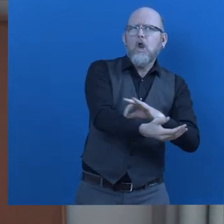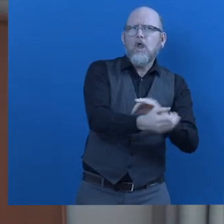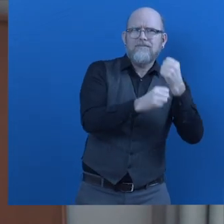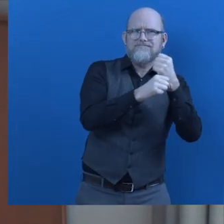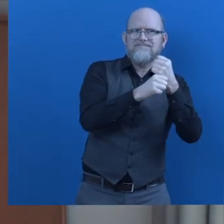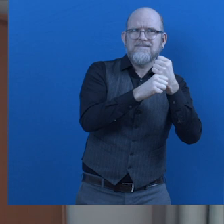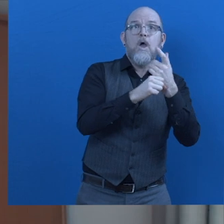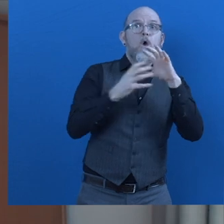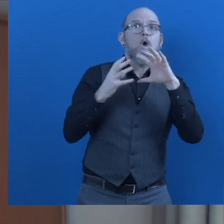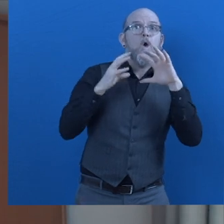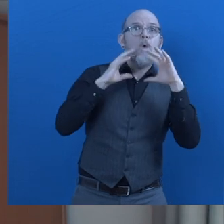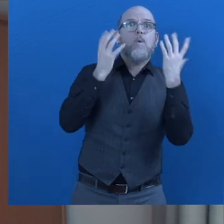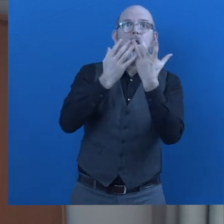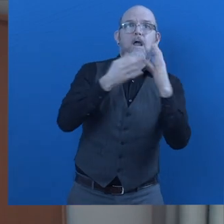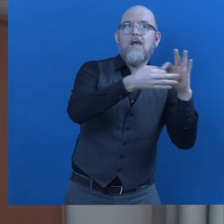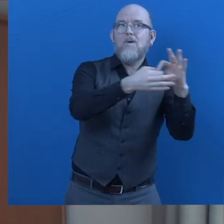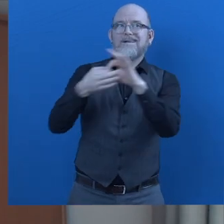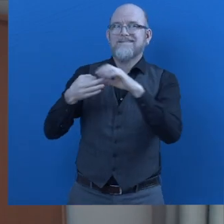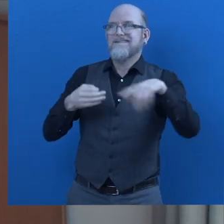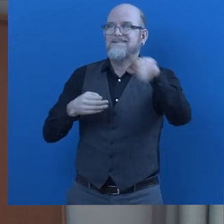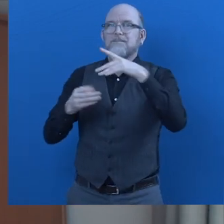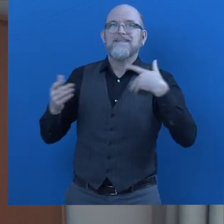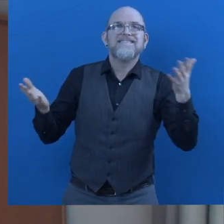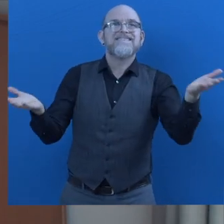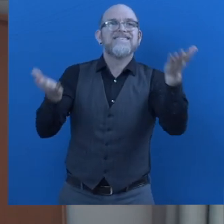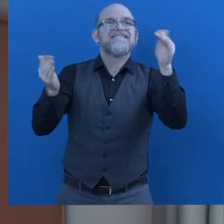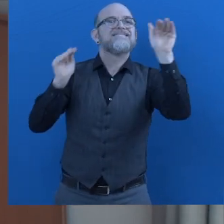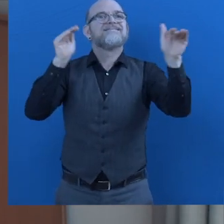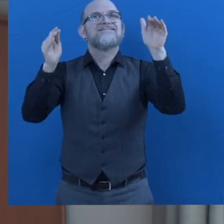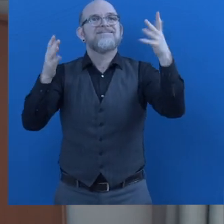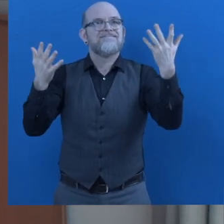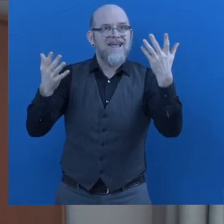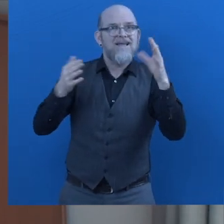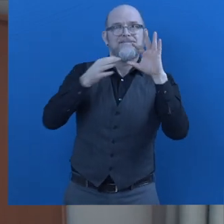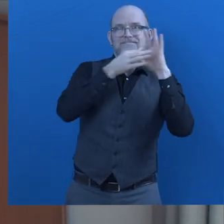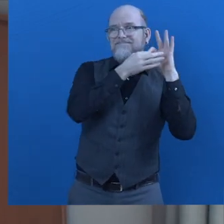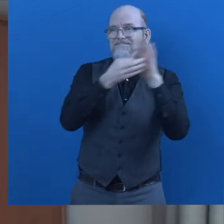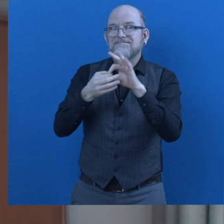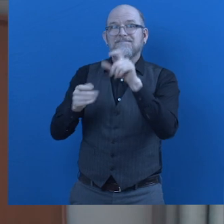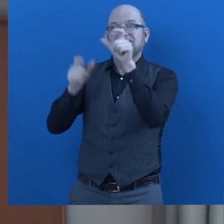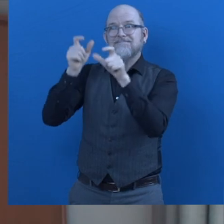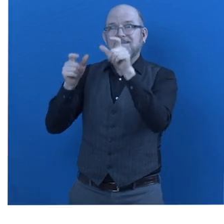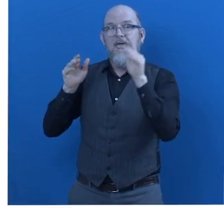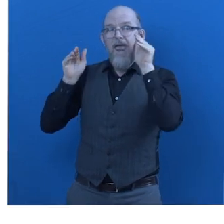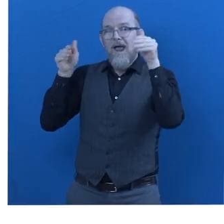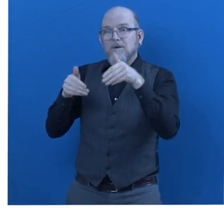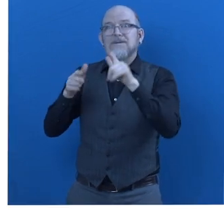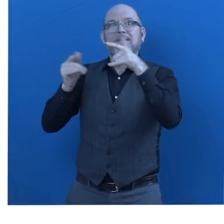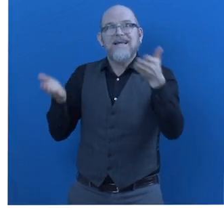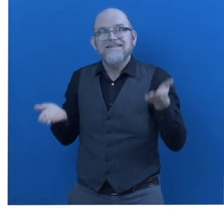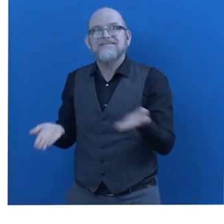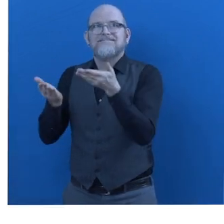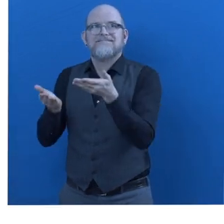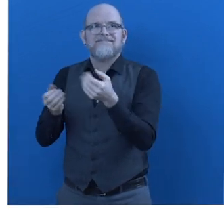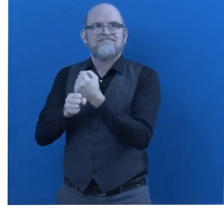organization focusing on employment of people on the spectrum. First how did